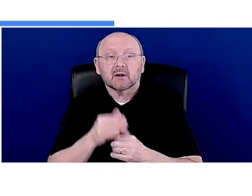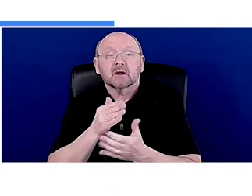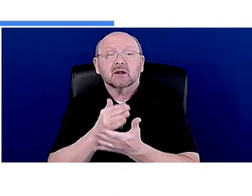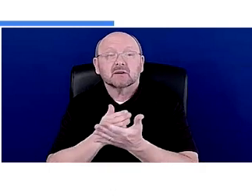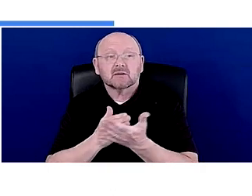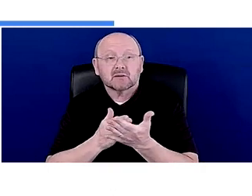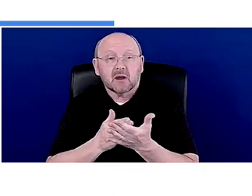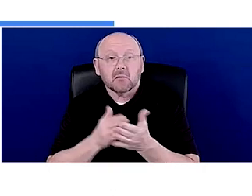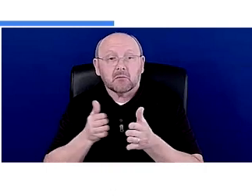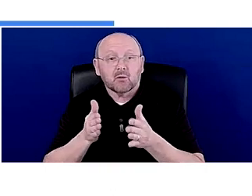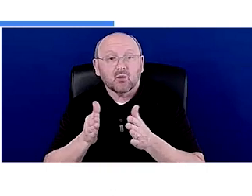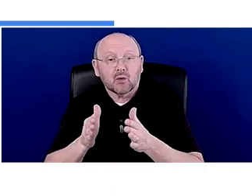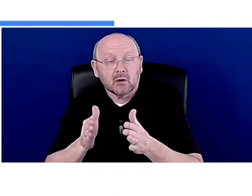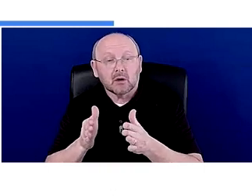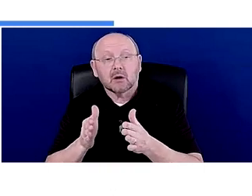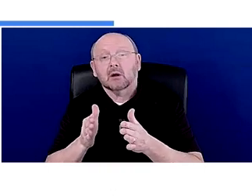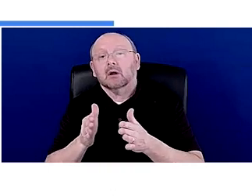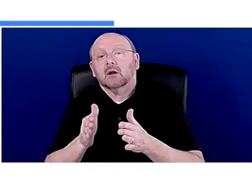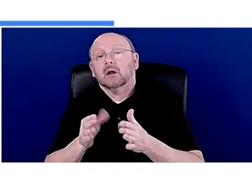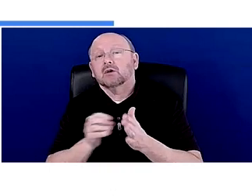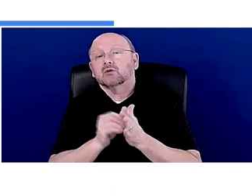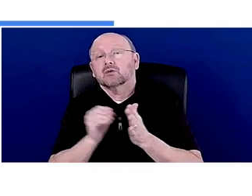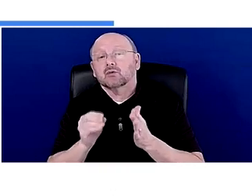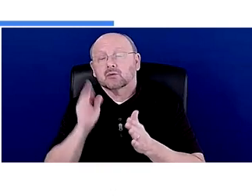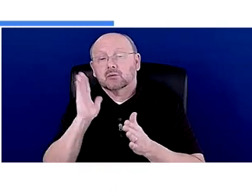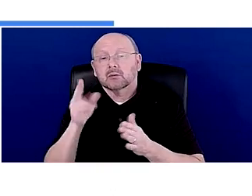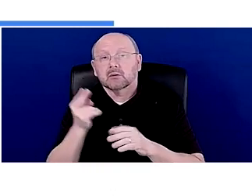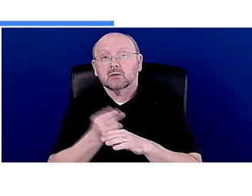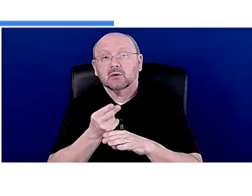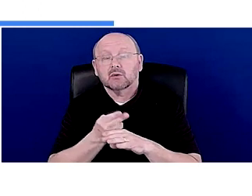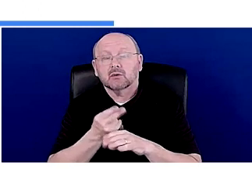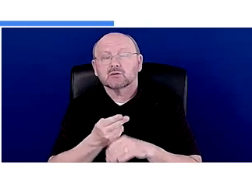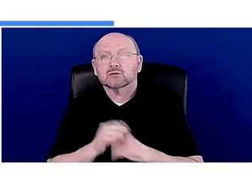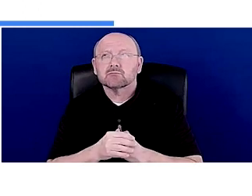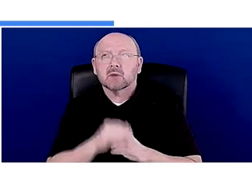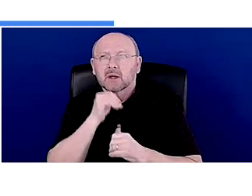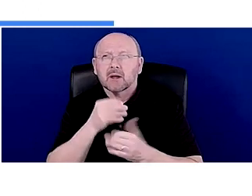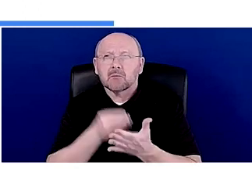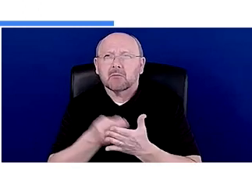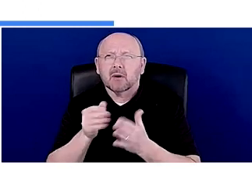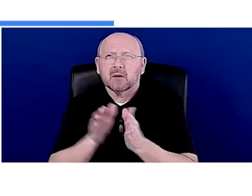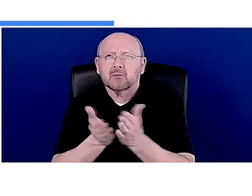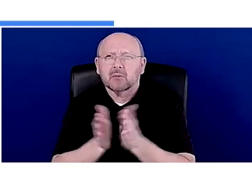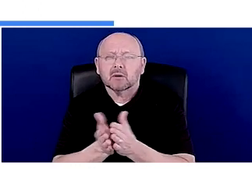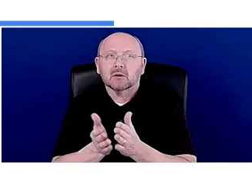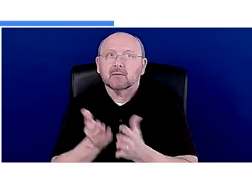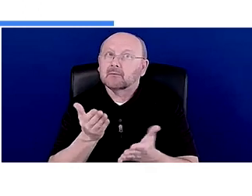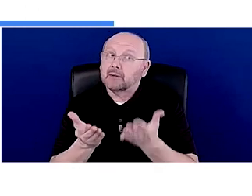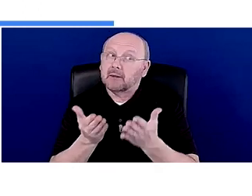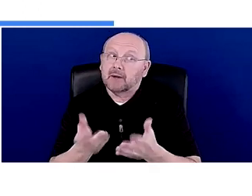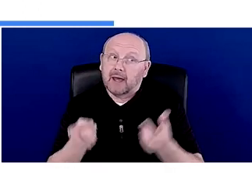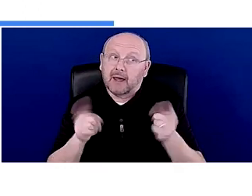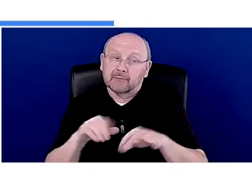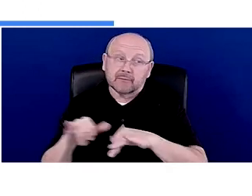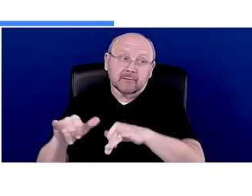that students will use, for example, not purchasing the textbook. And probably a lot of you have had this experience